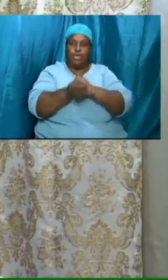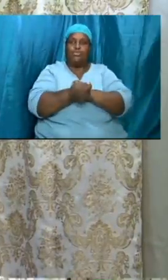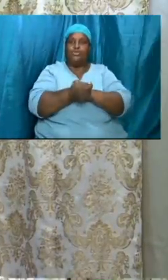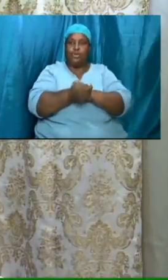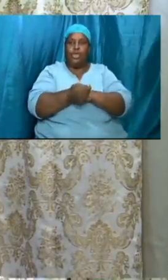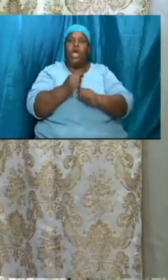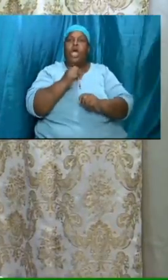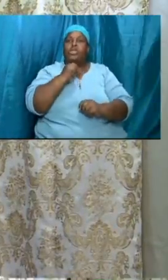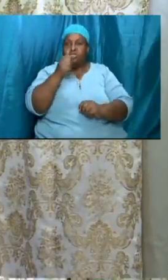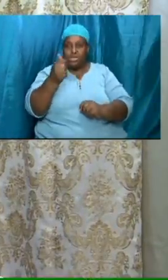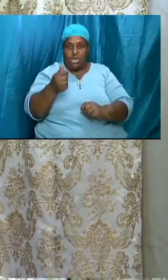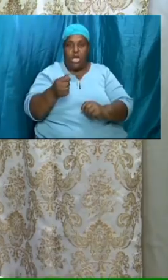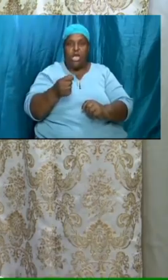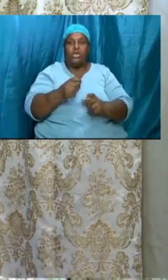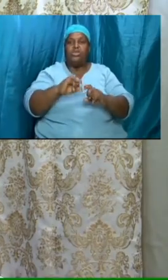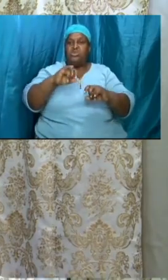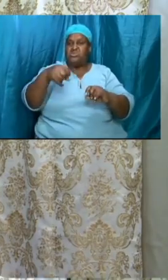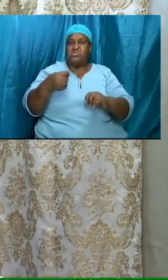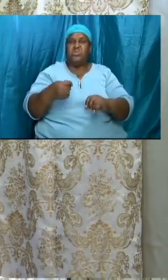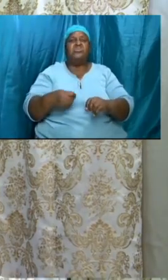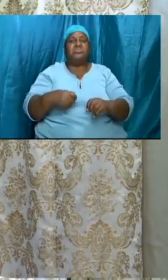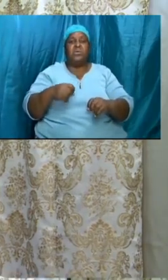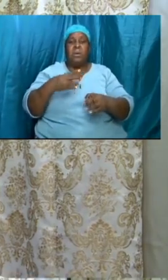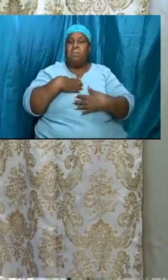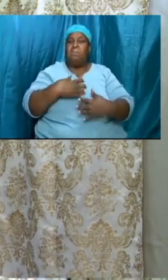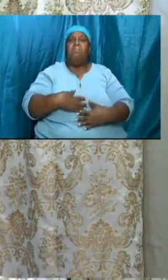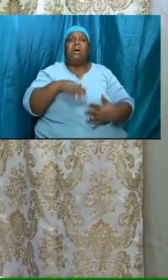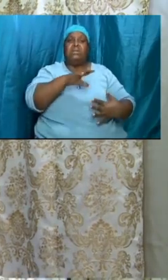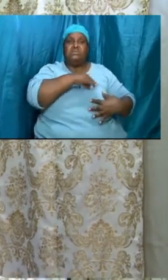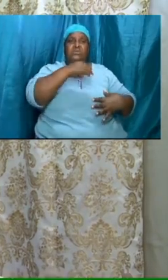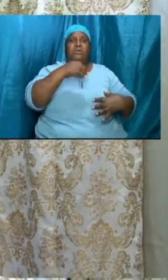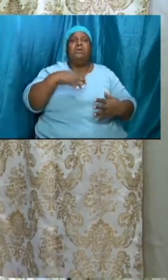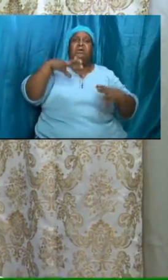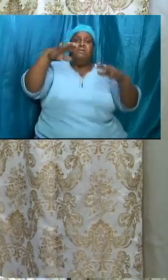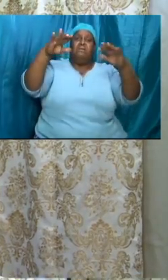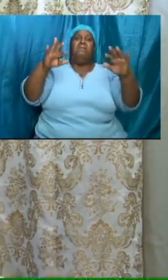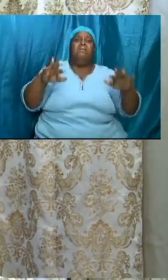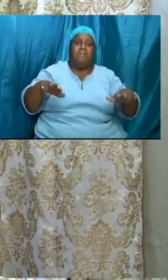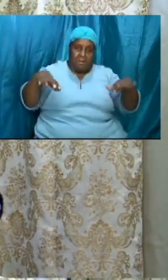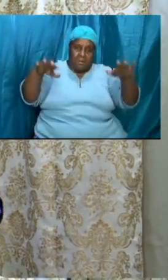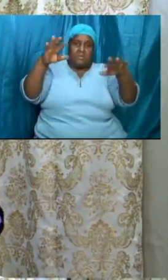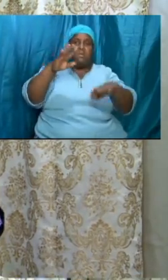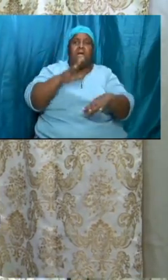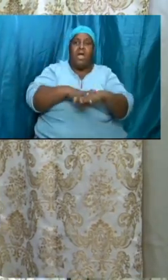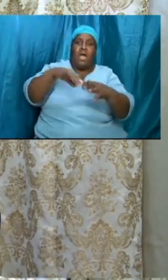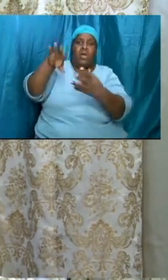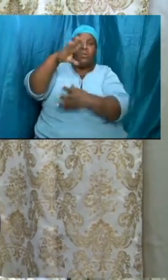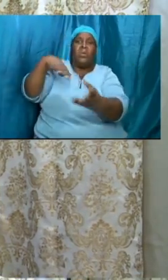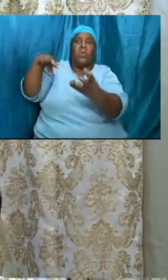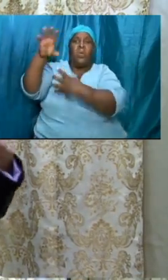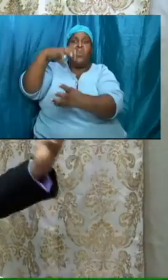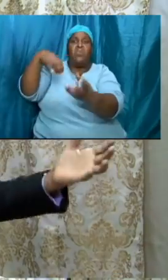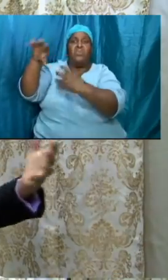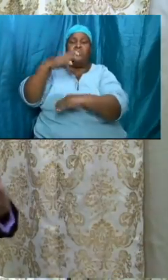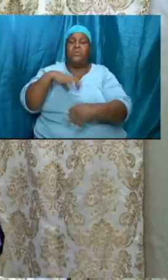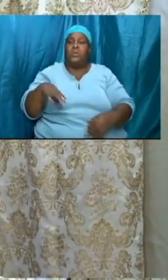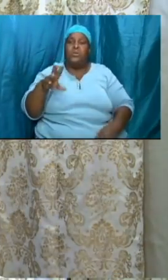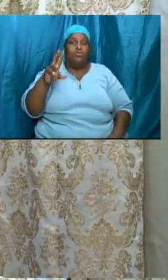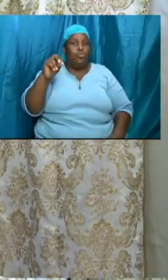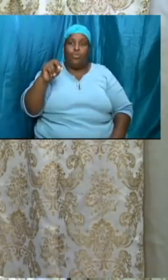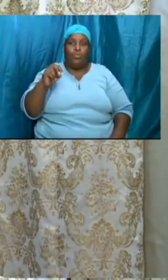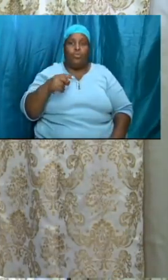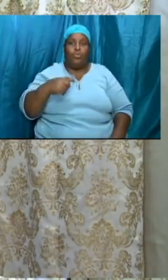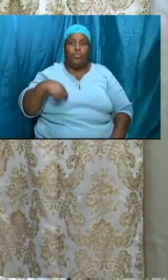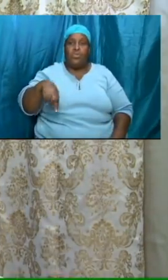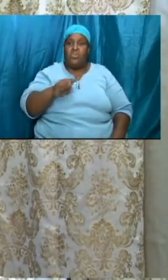disembodied spirits floating around on clouds we will not be disembodied spirits not knowing each other